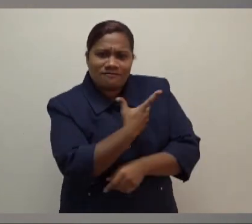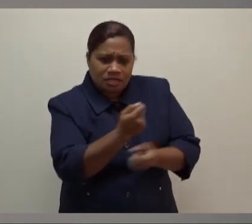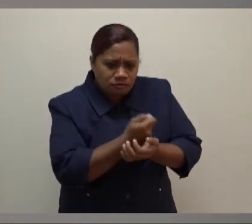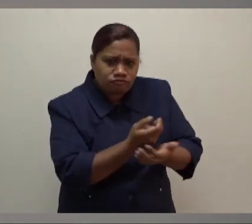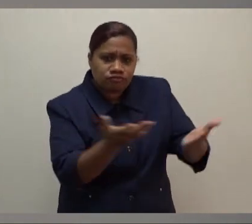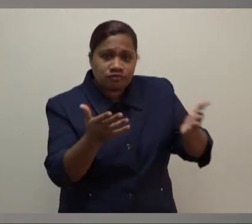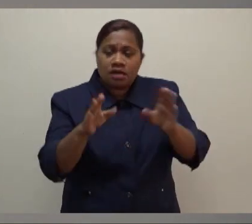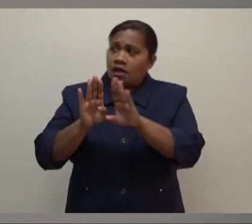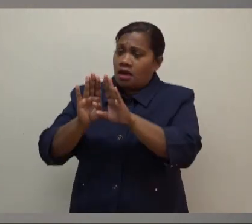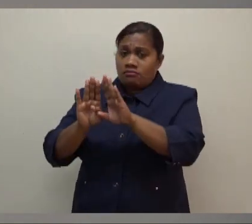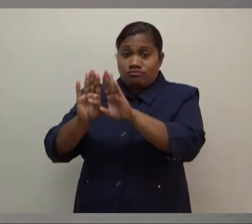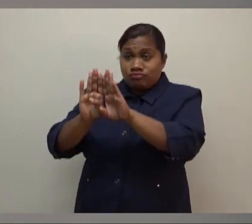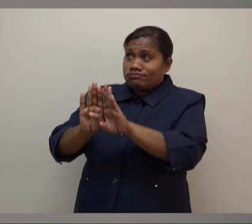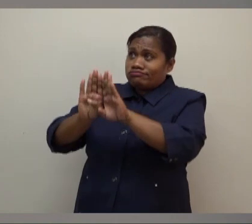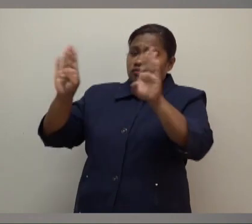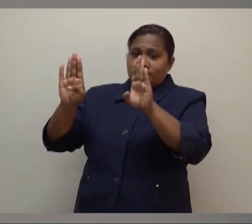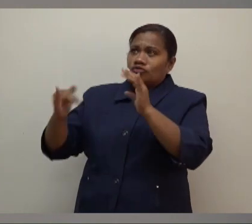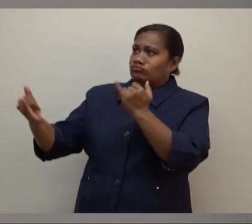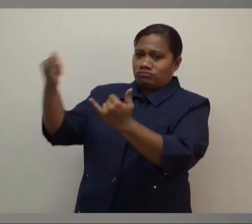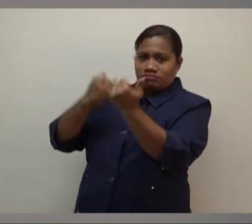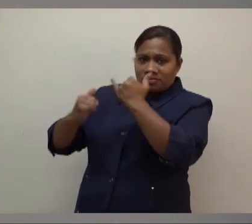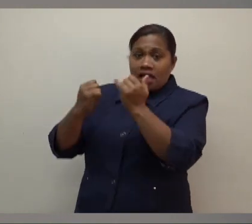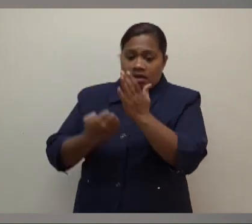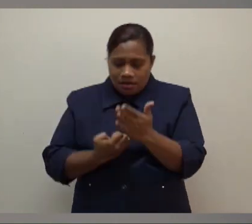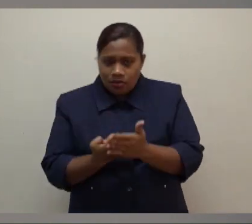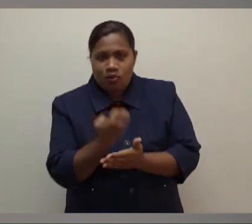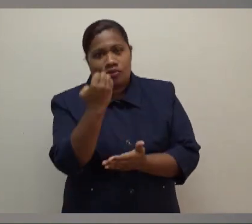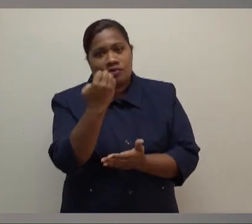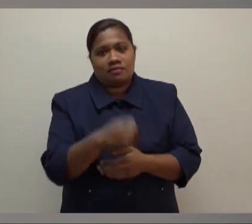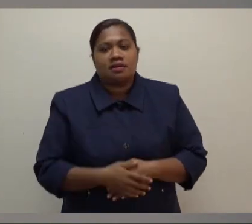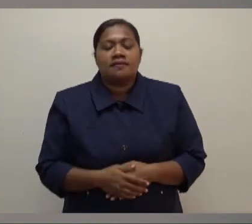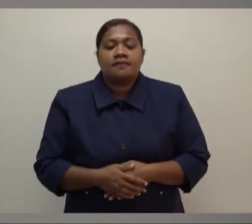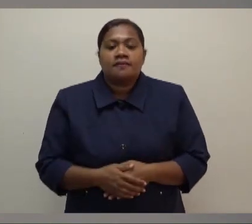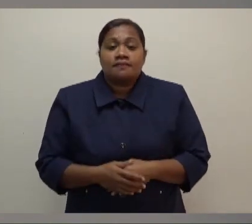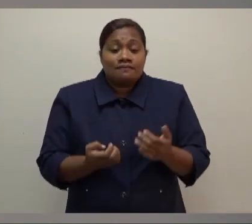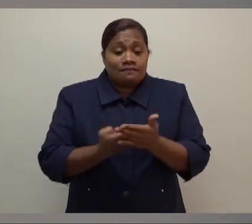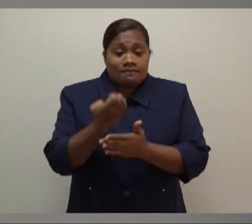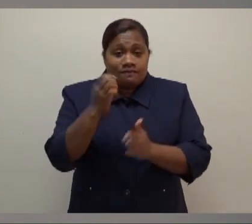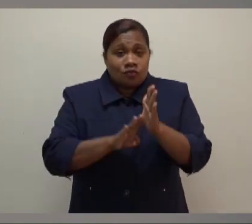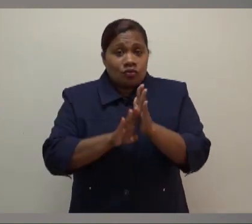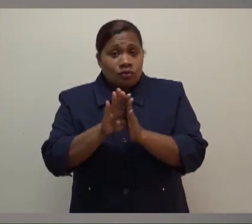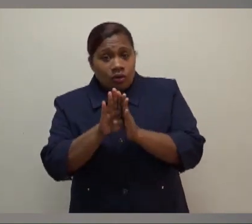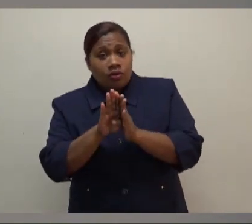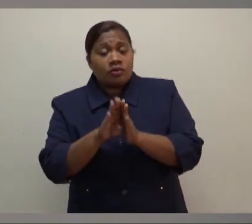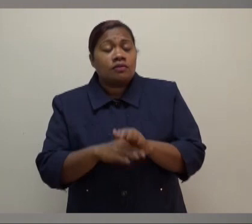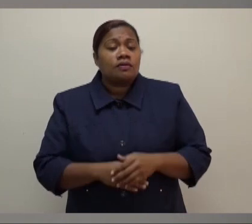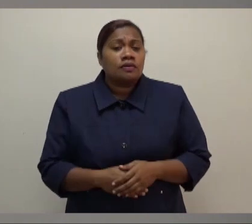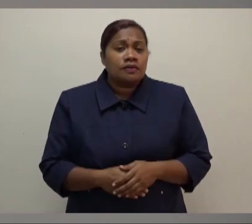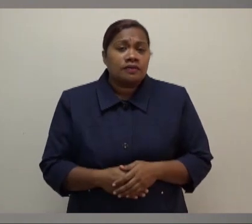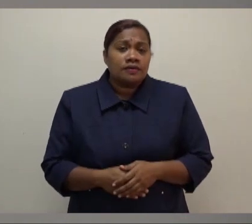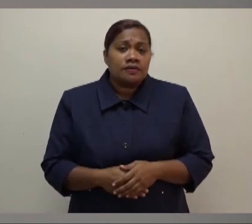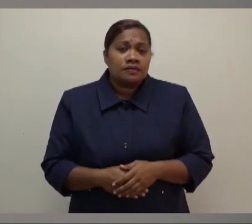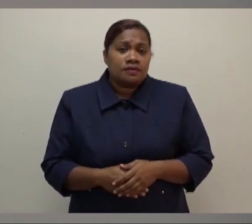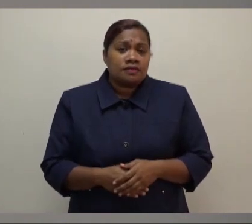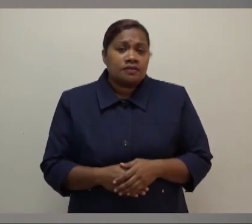reopen our borders and the economy. The economic growth projections, let me highlight those by the